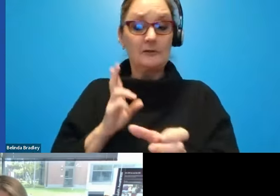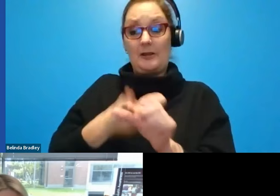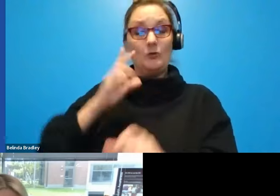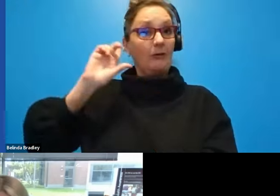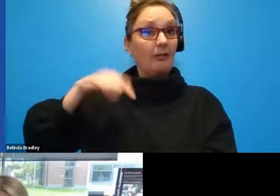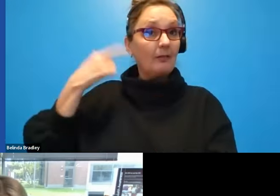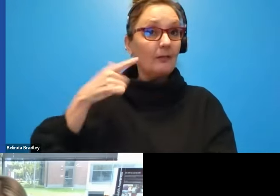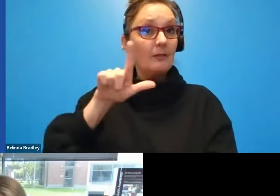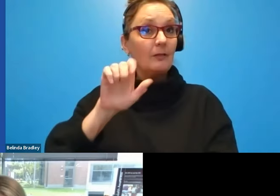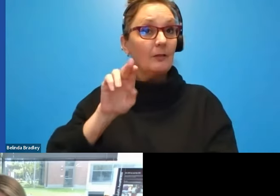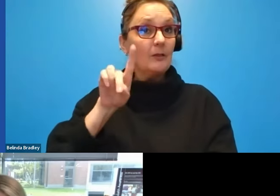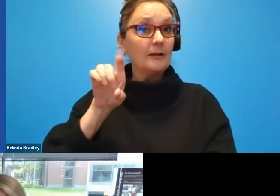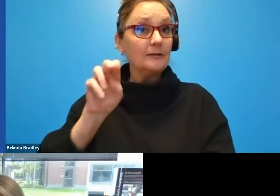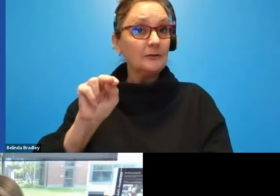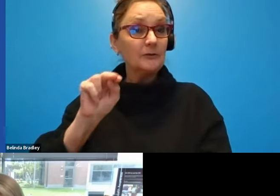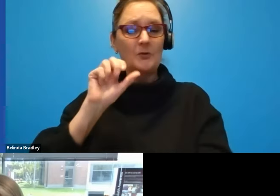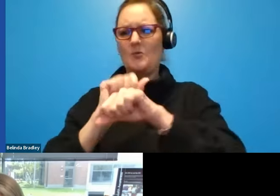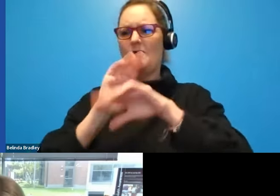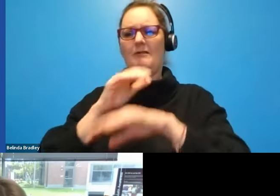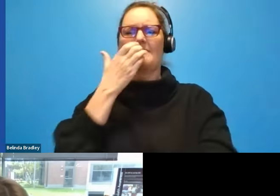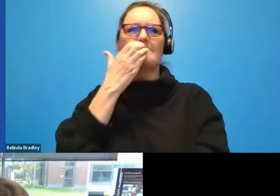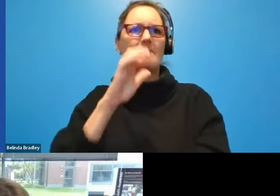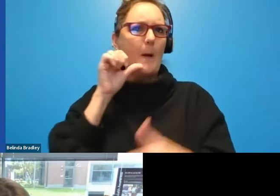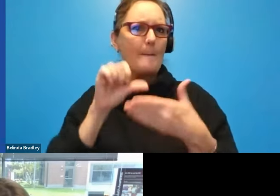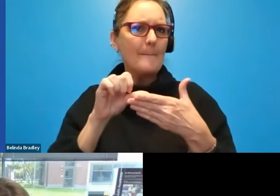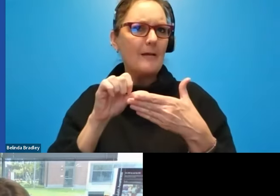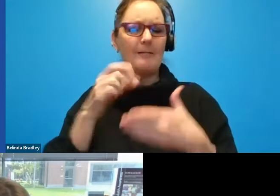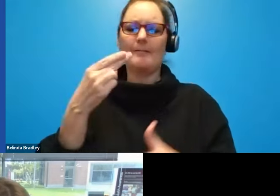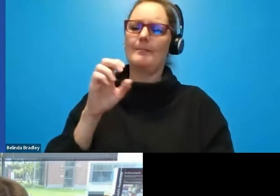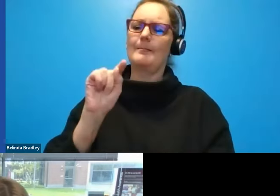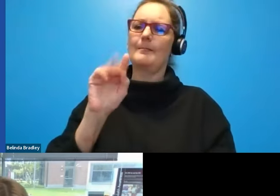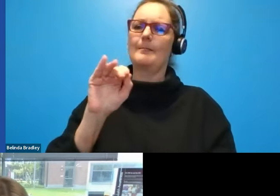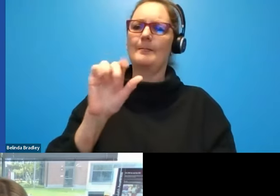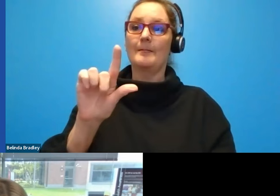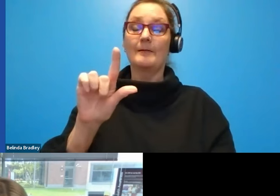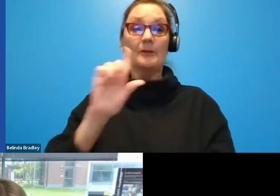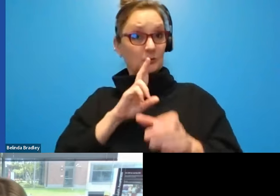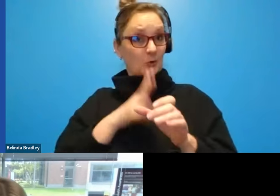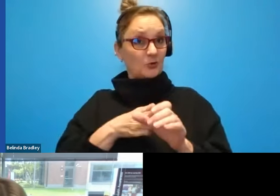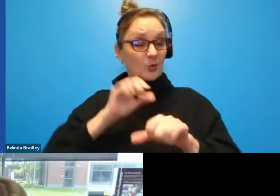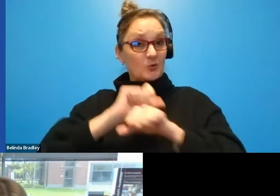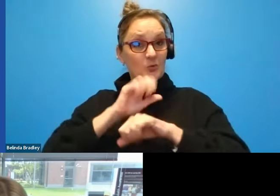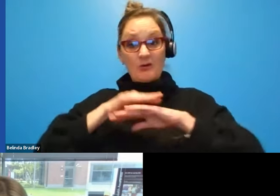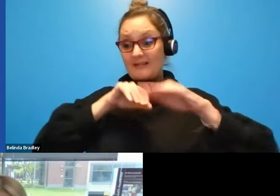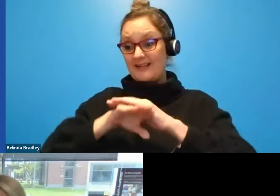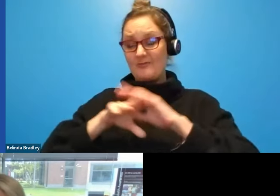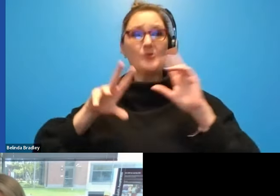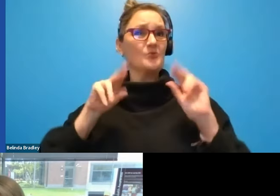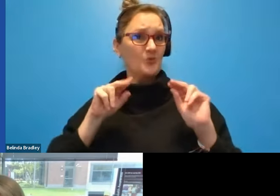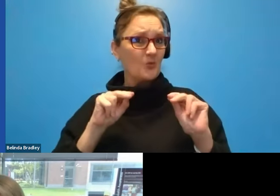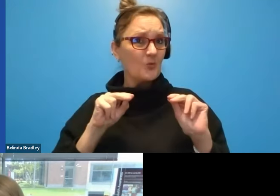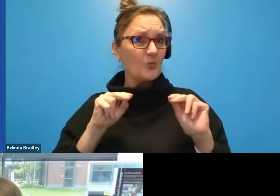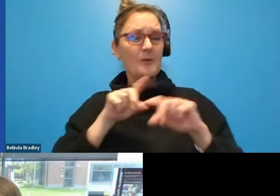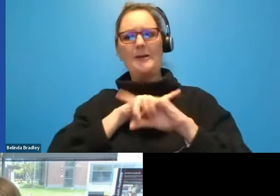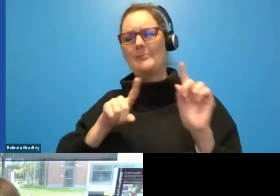so I did not work, you know, come here to work on accessibility. But I very quickly realized that as a